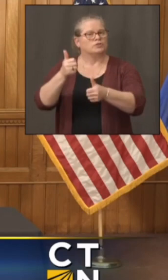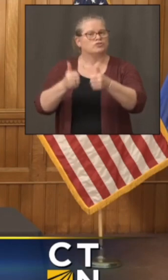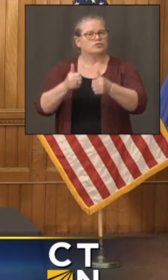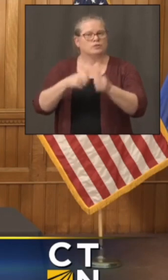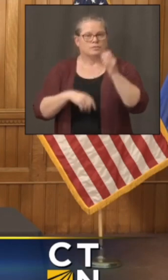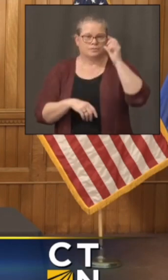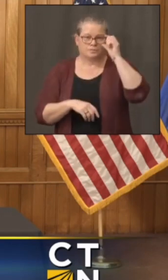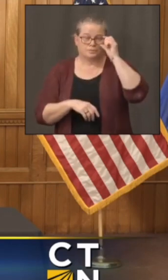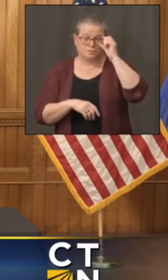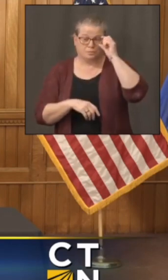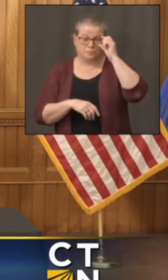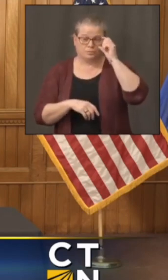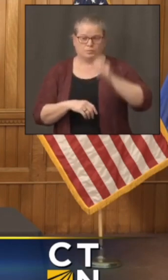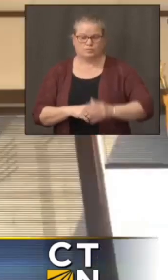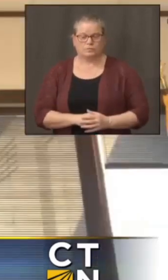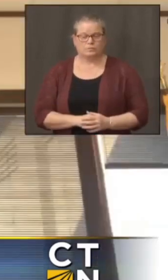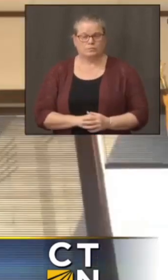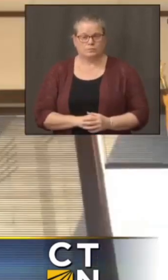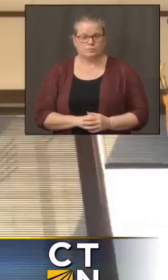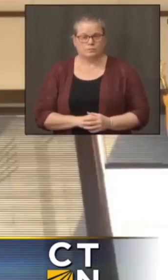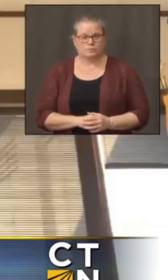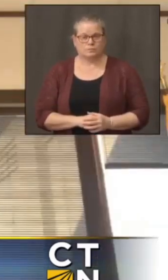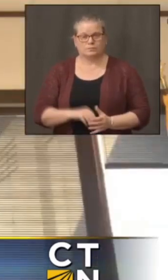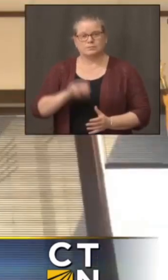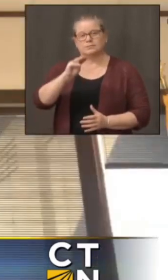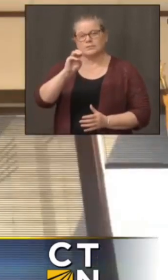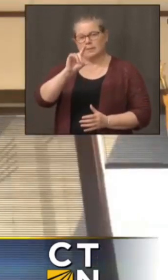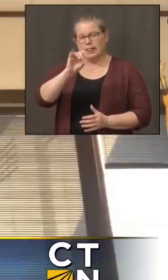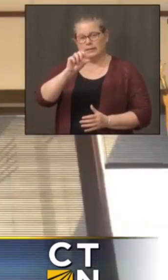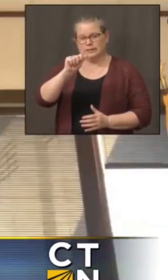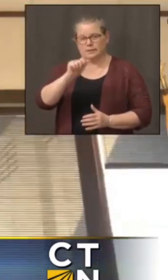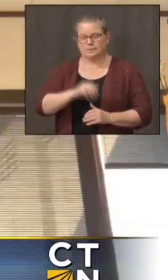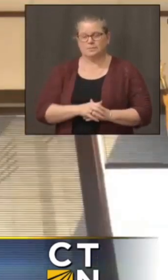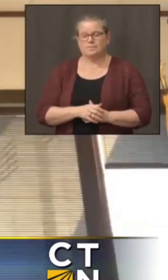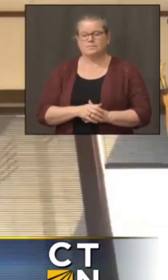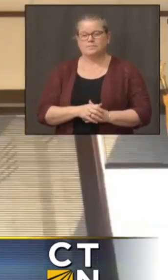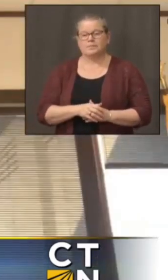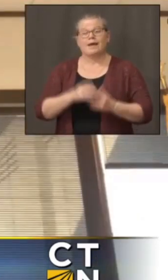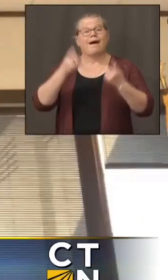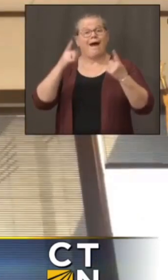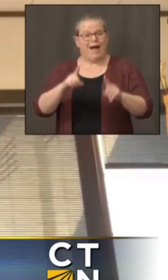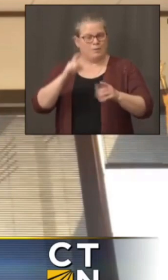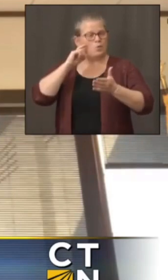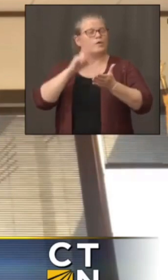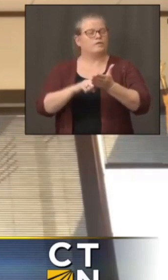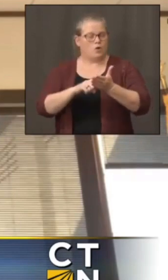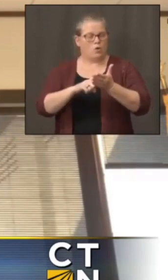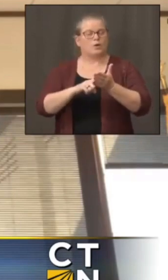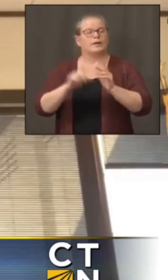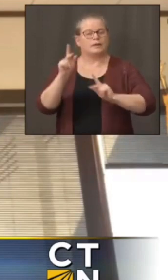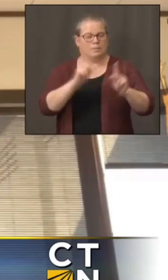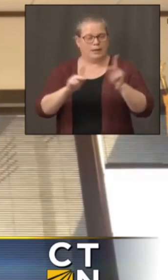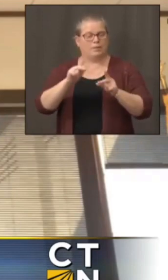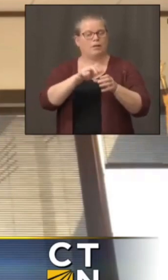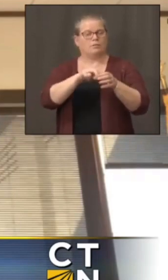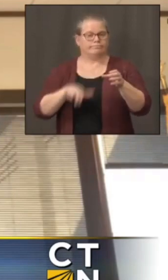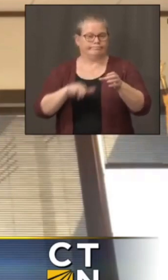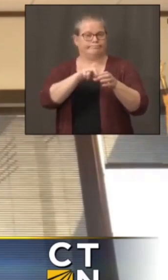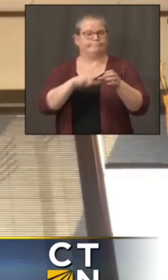Sure. So we haven't begun to see a significant uptick in retirements. I do think we're